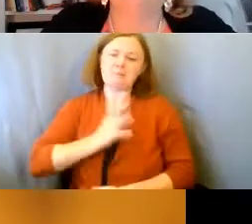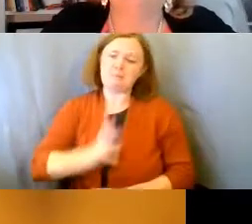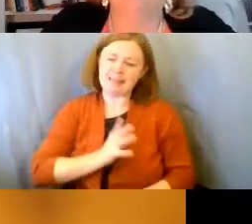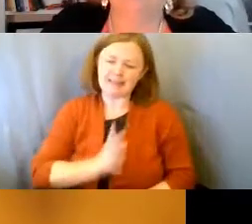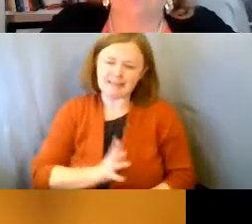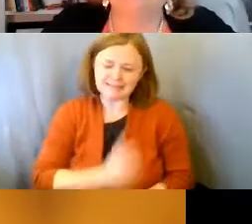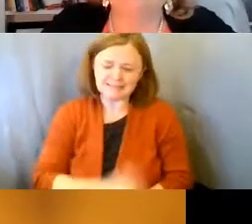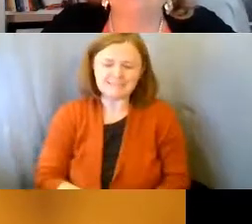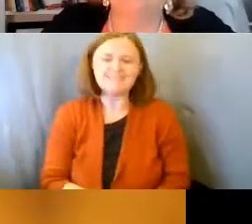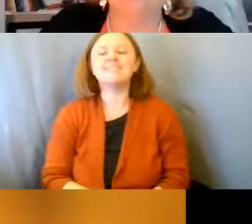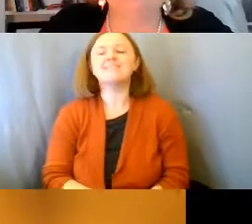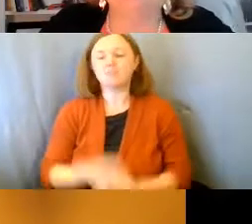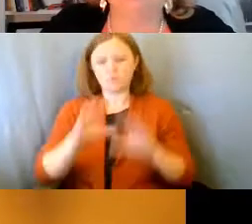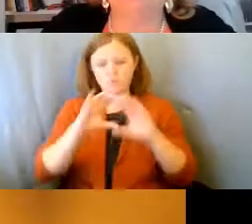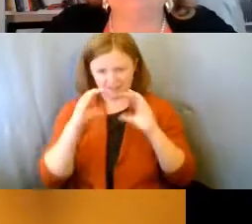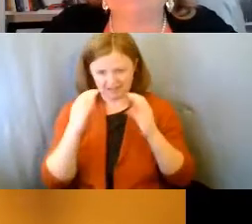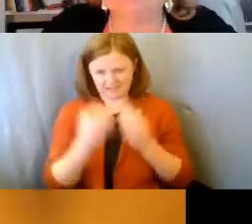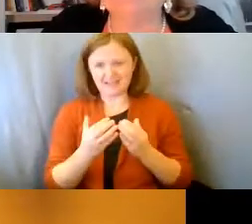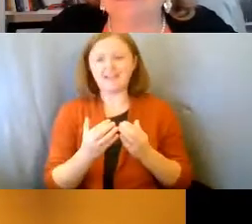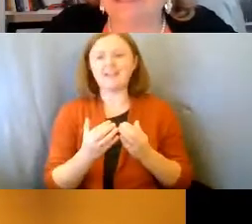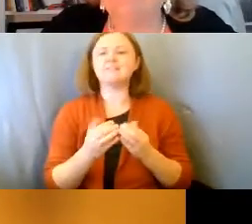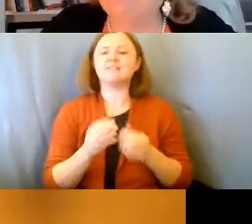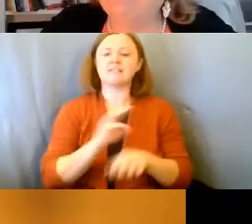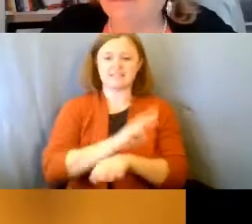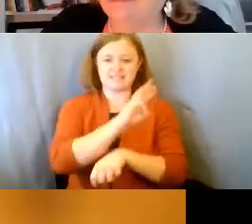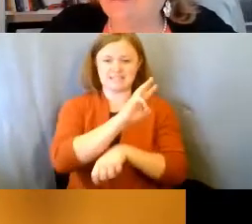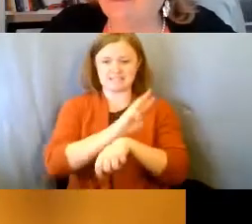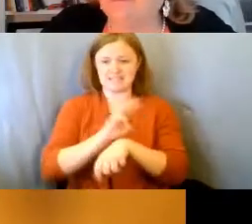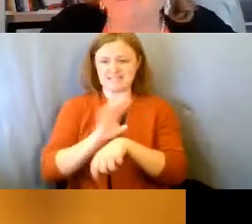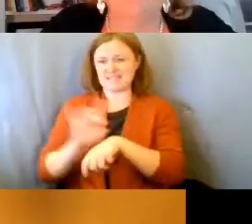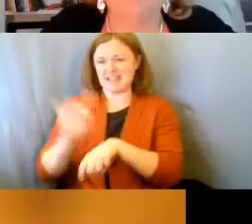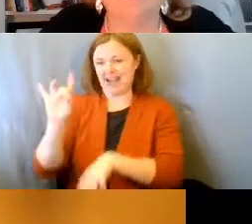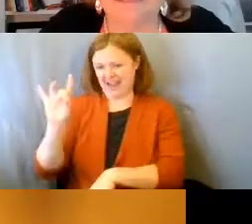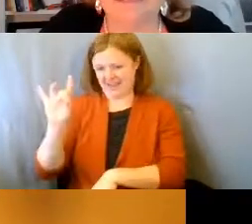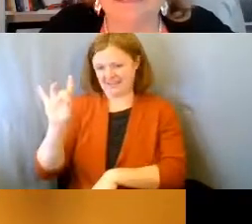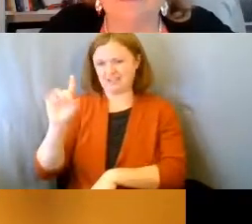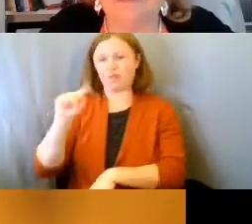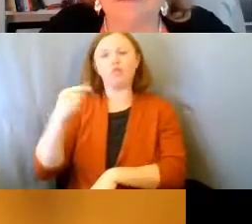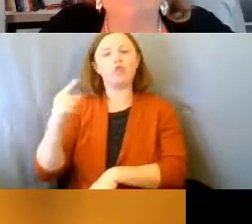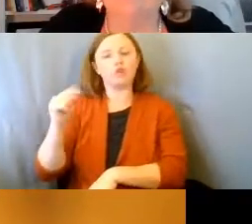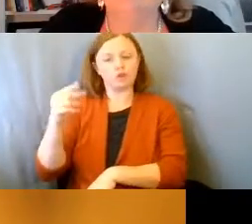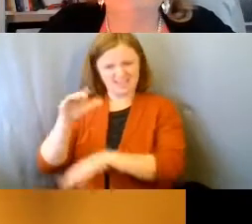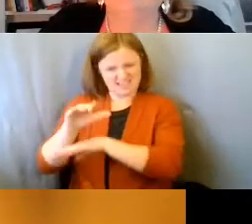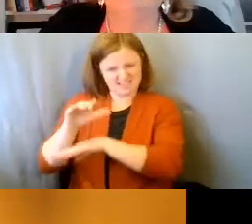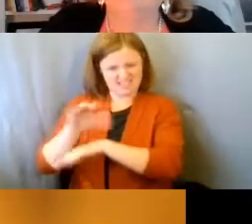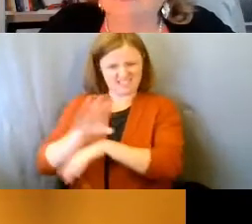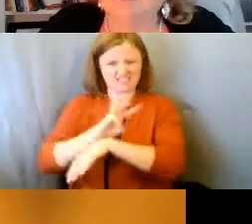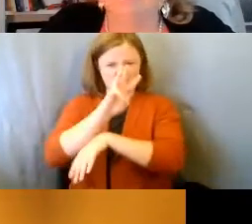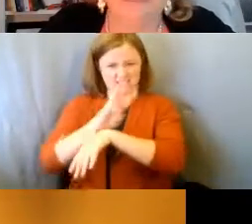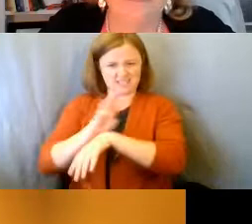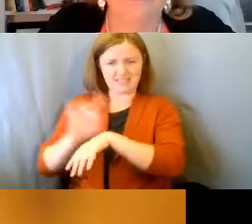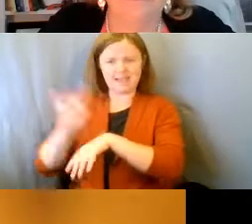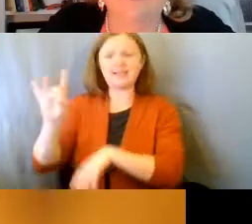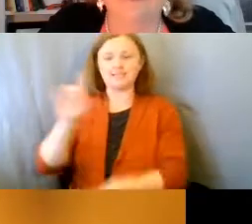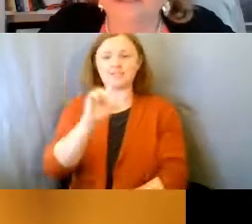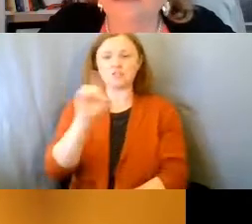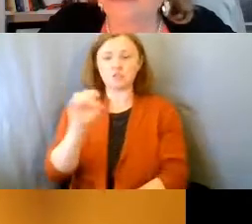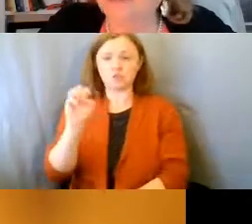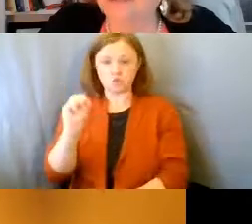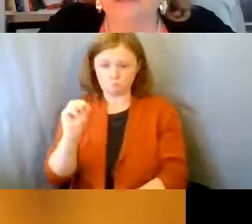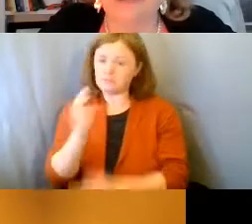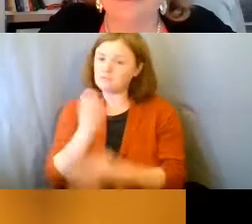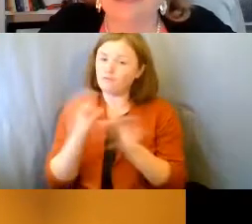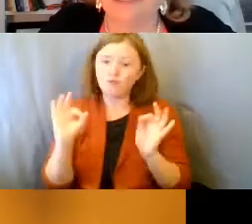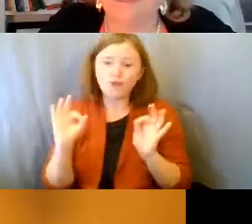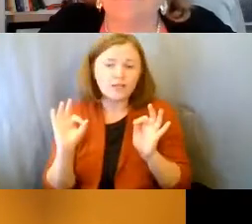The class takes place between 6 and 8 p.m. on Thursday evenings on Zoom. It's